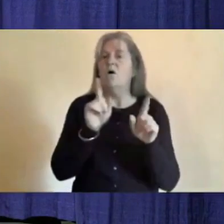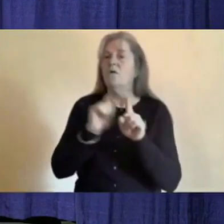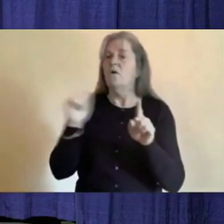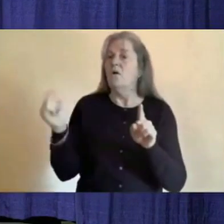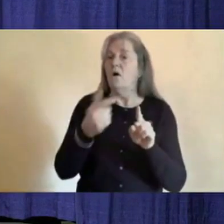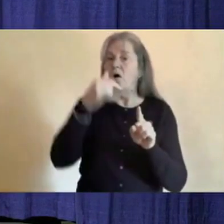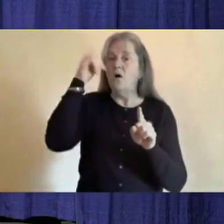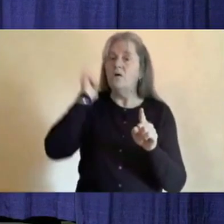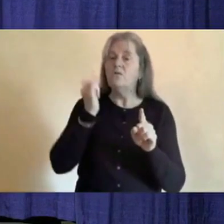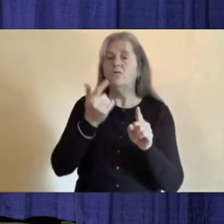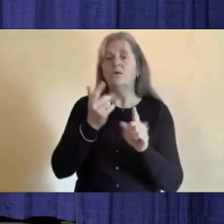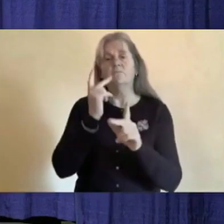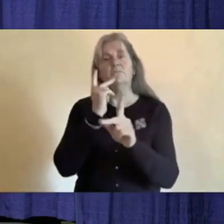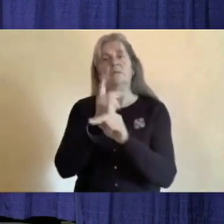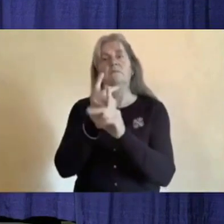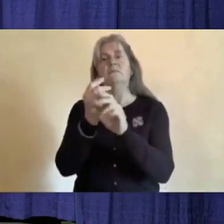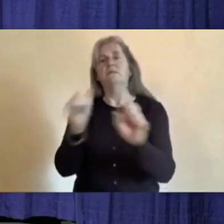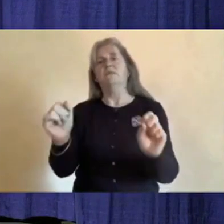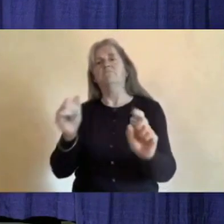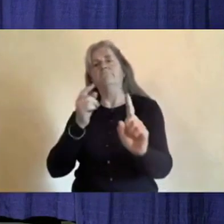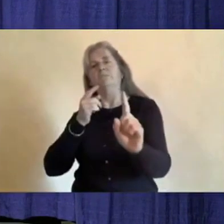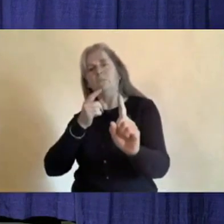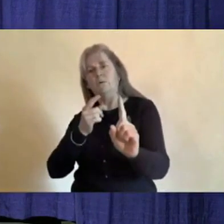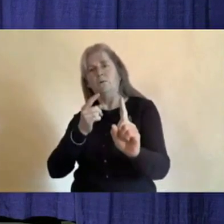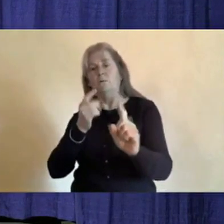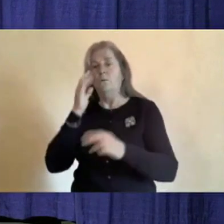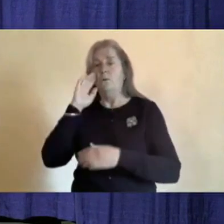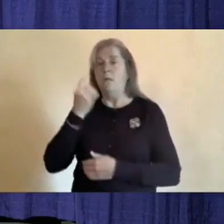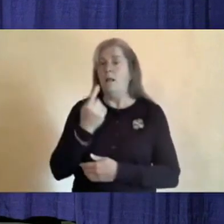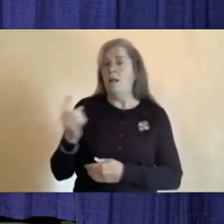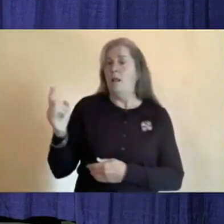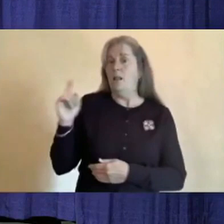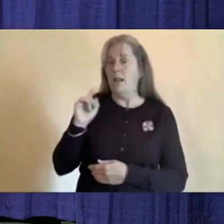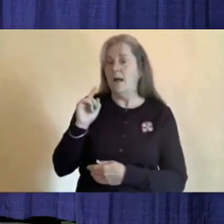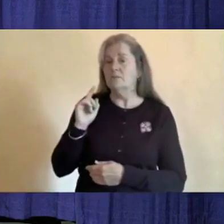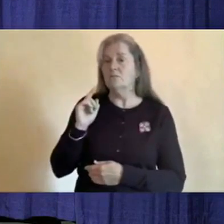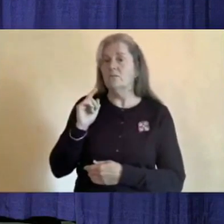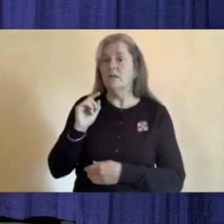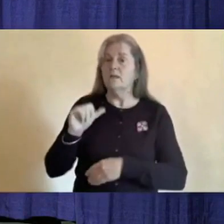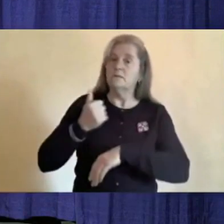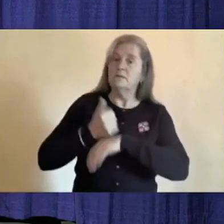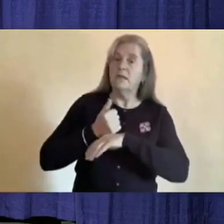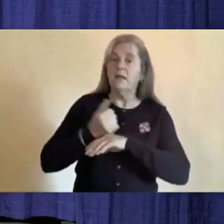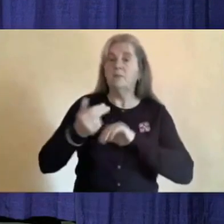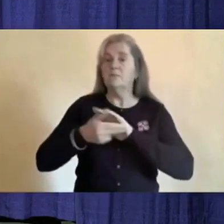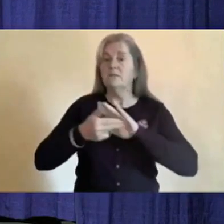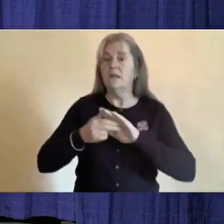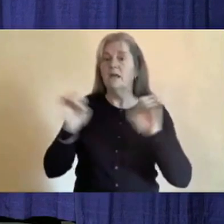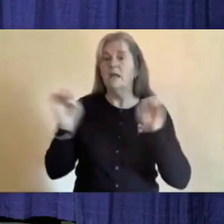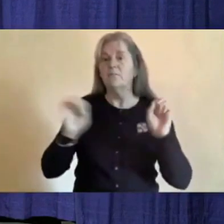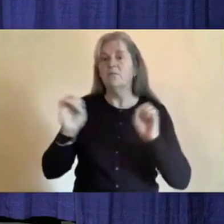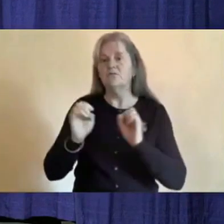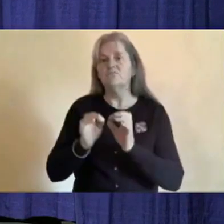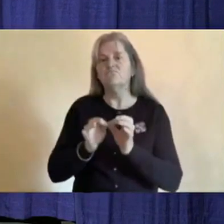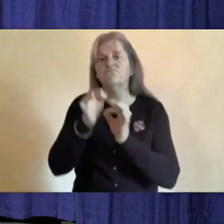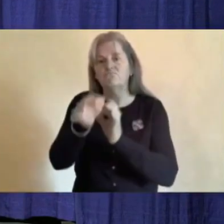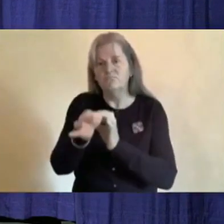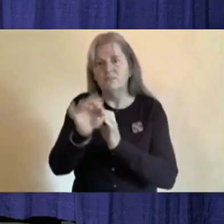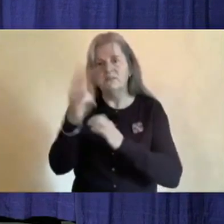safe. Last week, we extended the state of emergency in the Yukon for the second time.